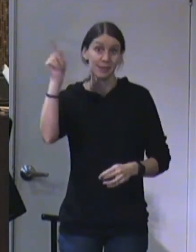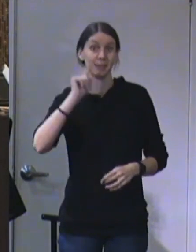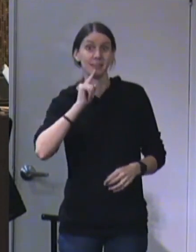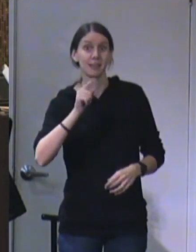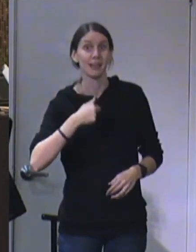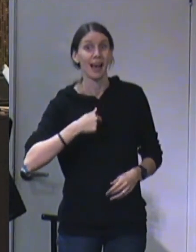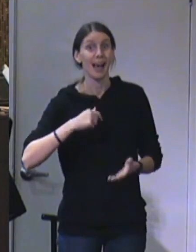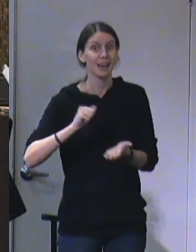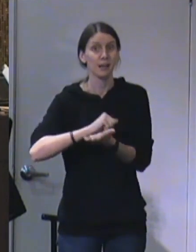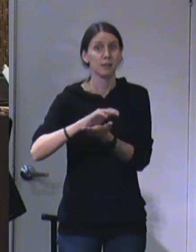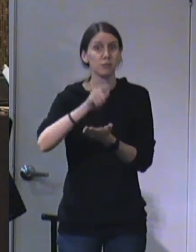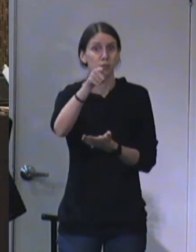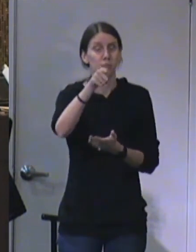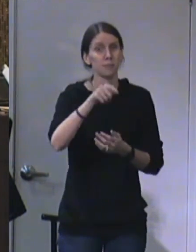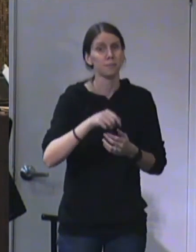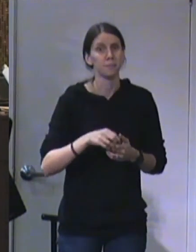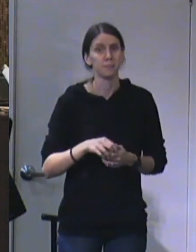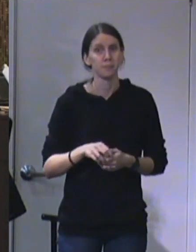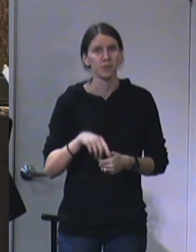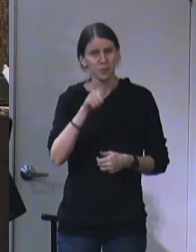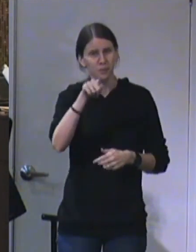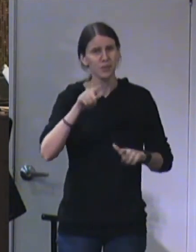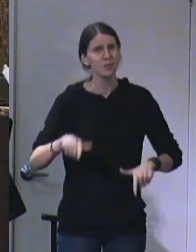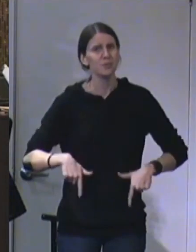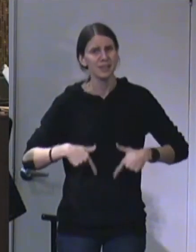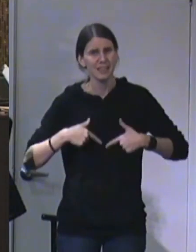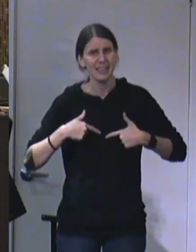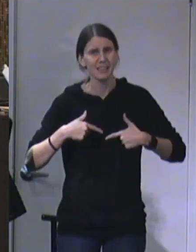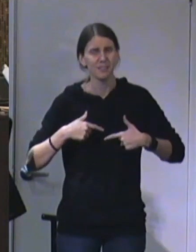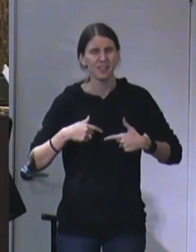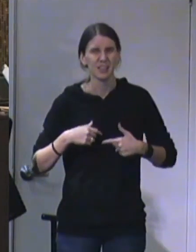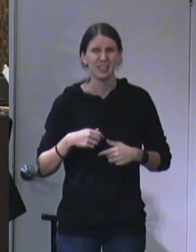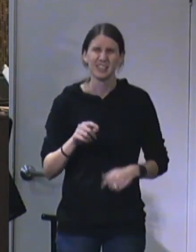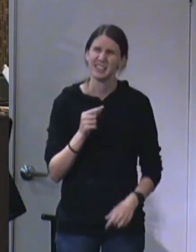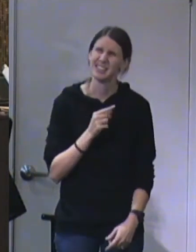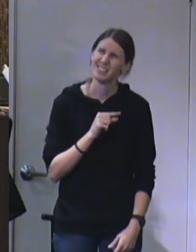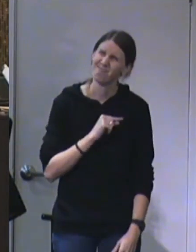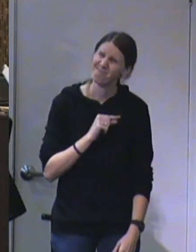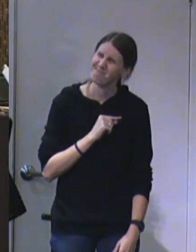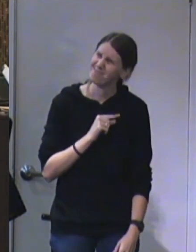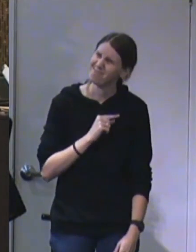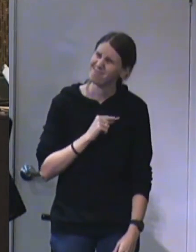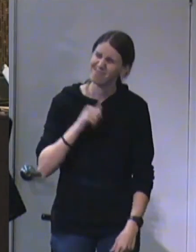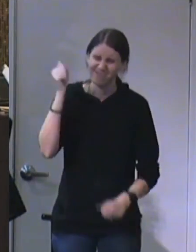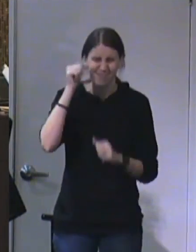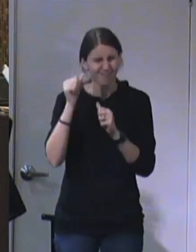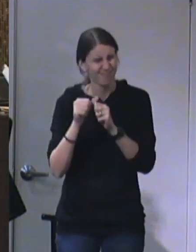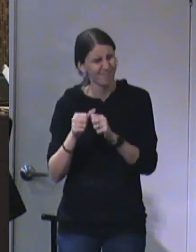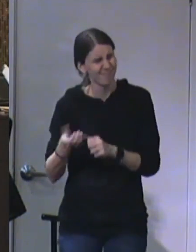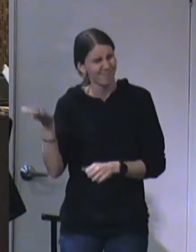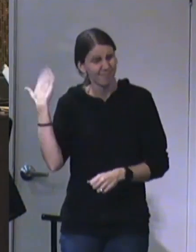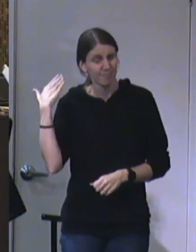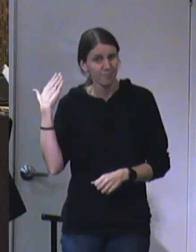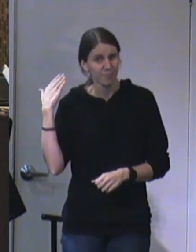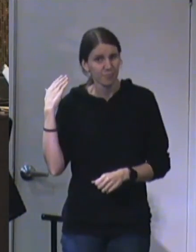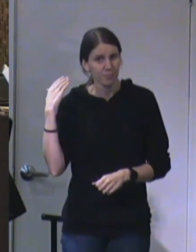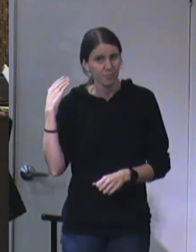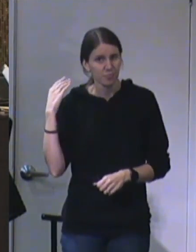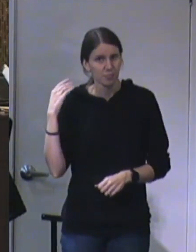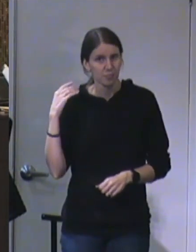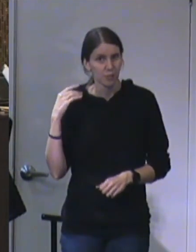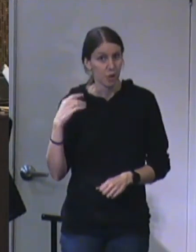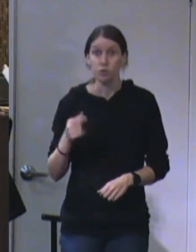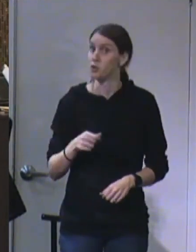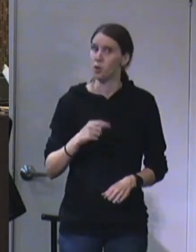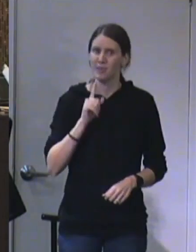and he says, I've cleansed you, but you live under that ball and chain of your old sin. Don't justify it,